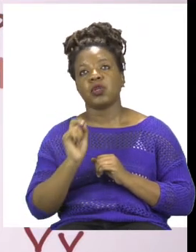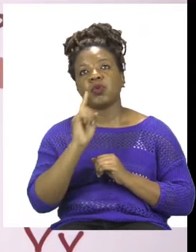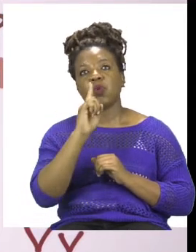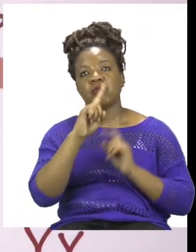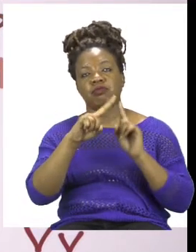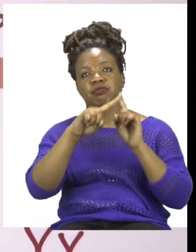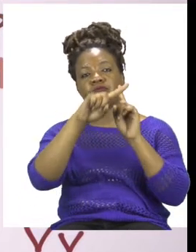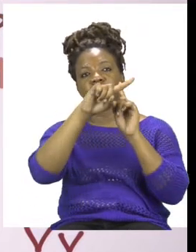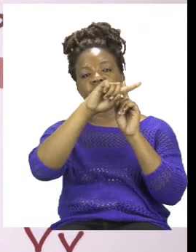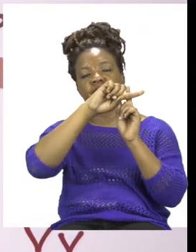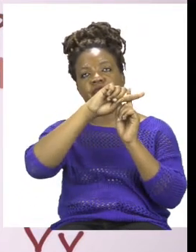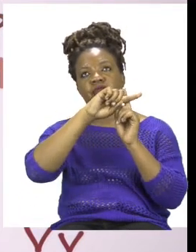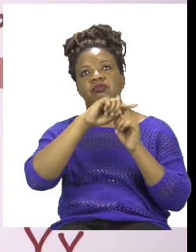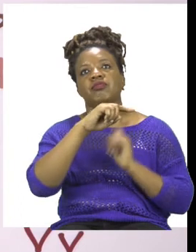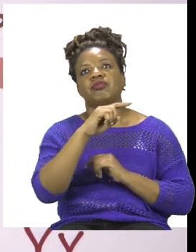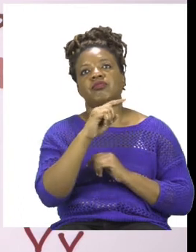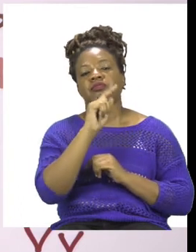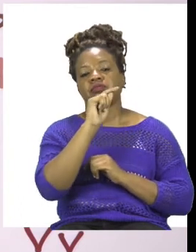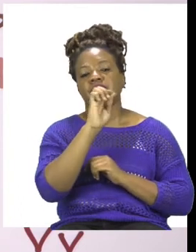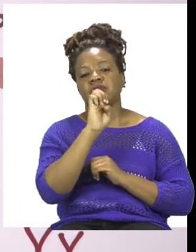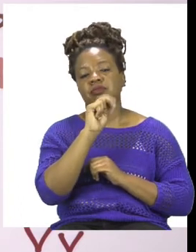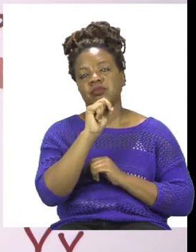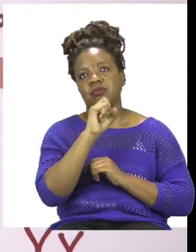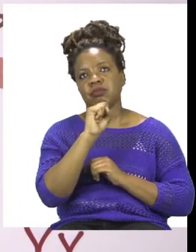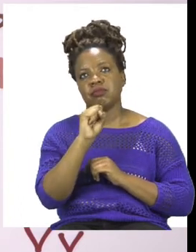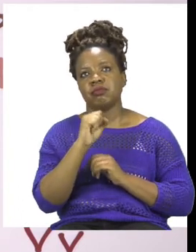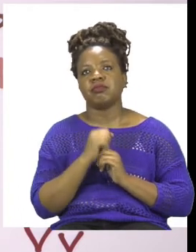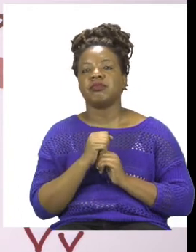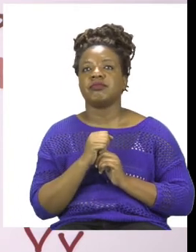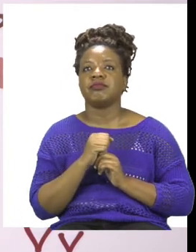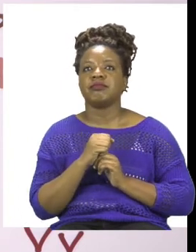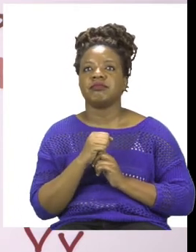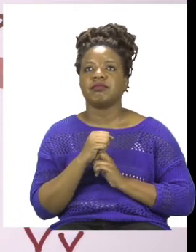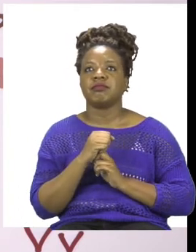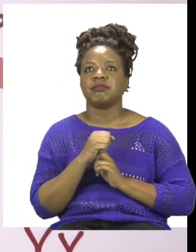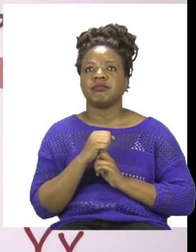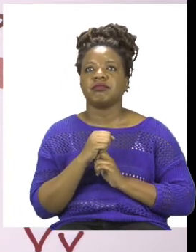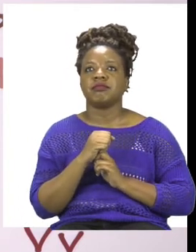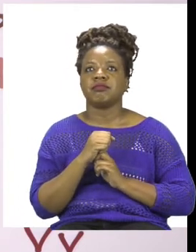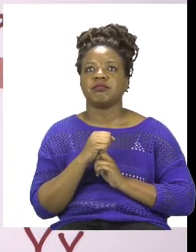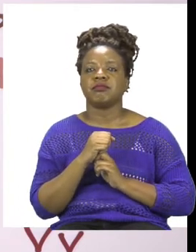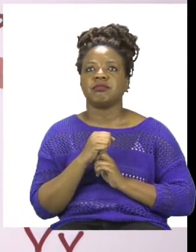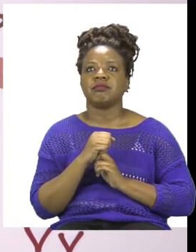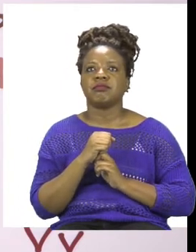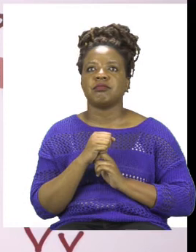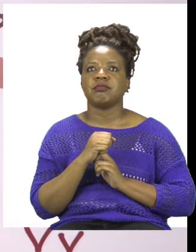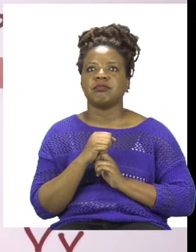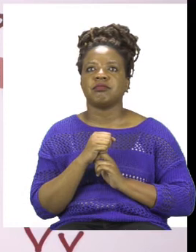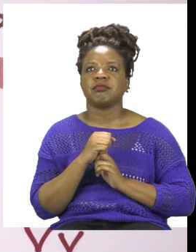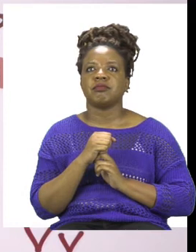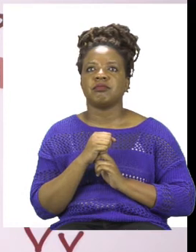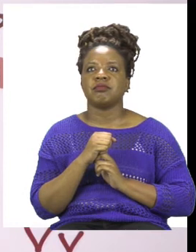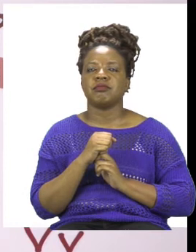So Mr. Tens will say yes. And then we have a plus 1 here. So the 7 is